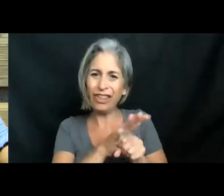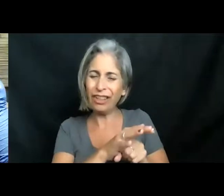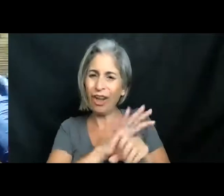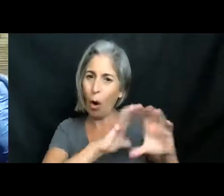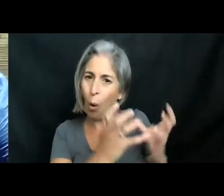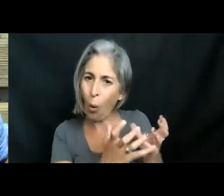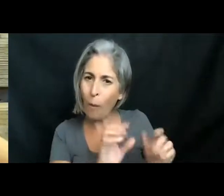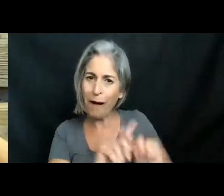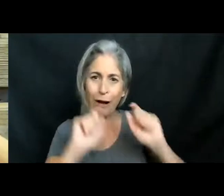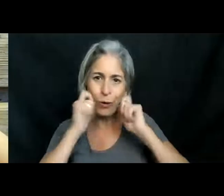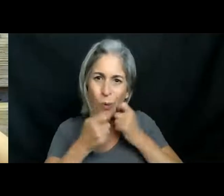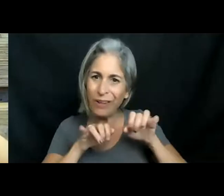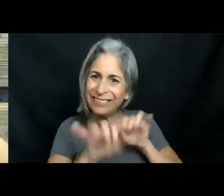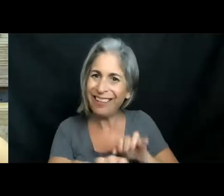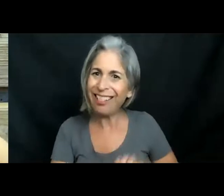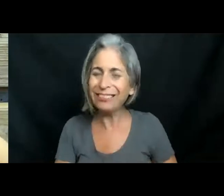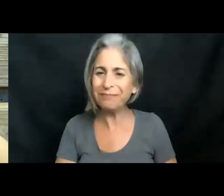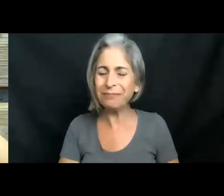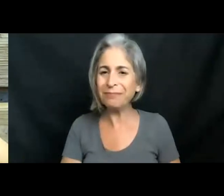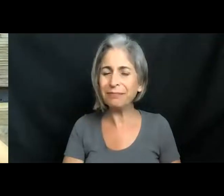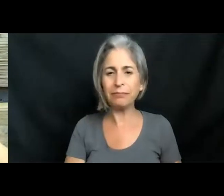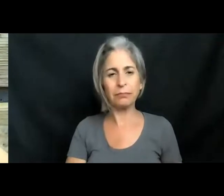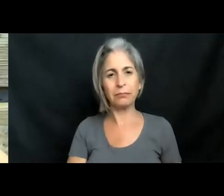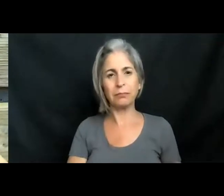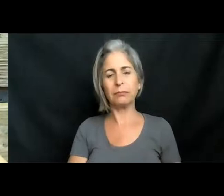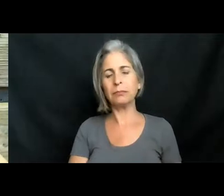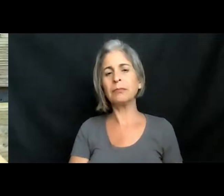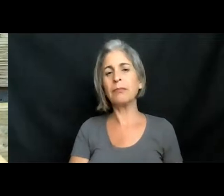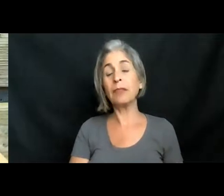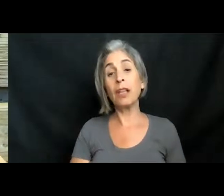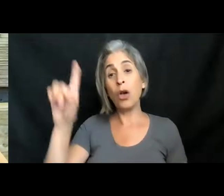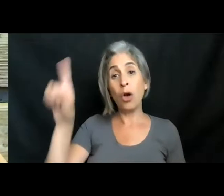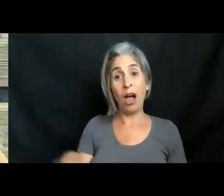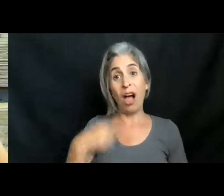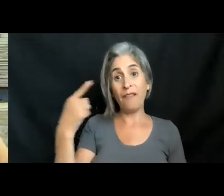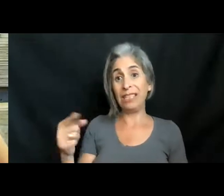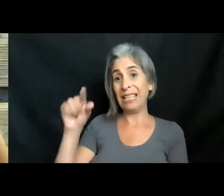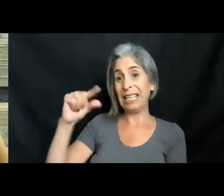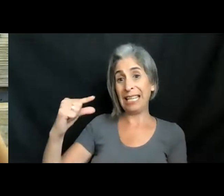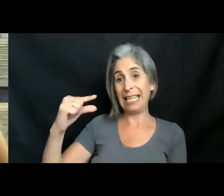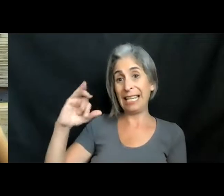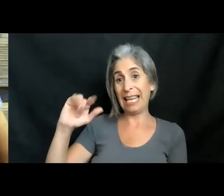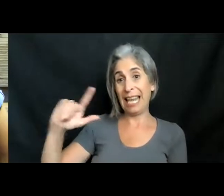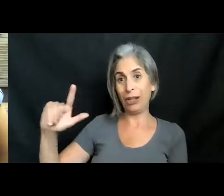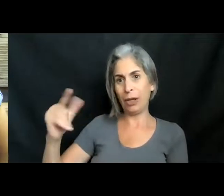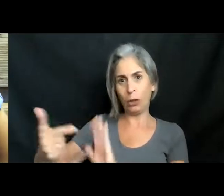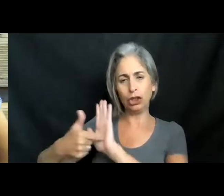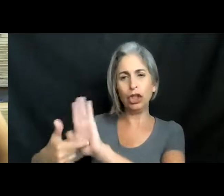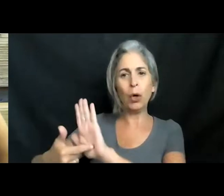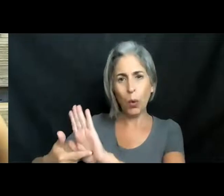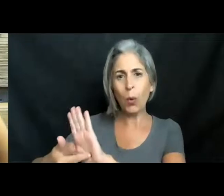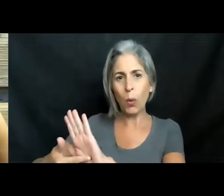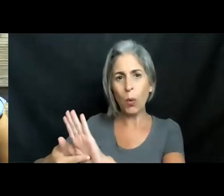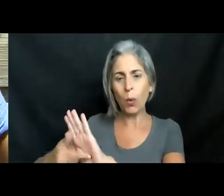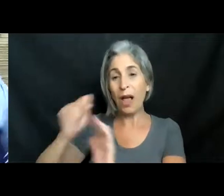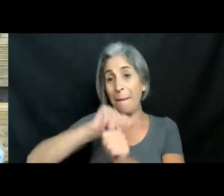very cool. And then I do want to bring out one of his gills. So like I said, his gills are